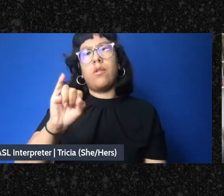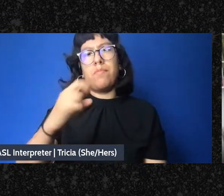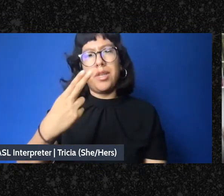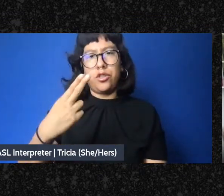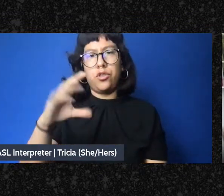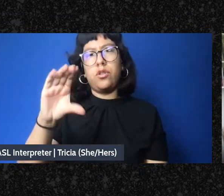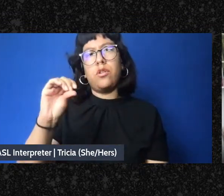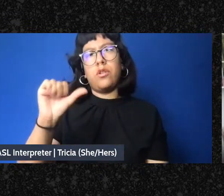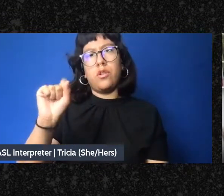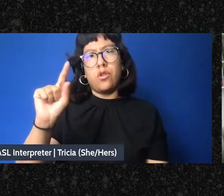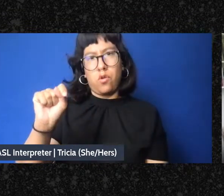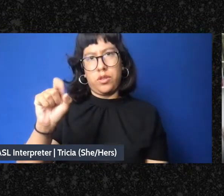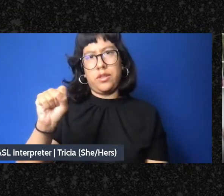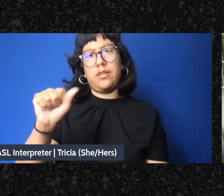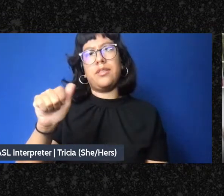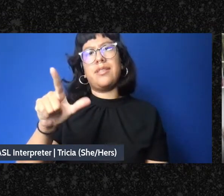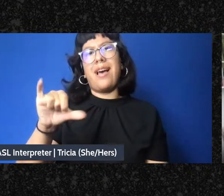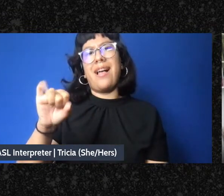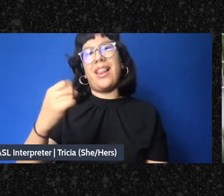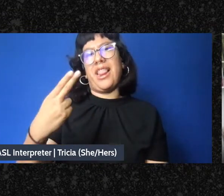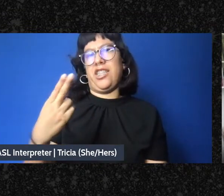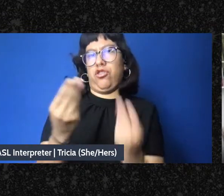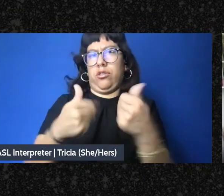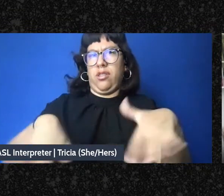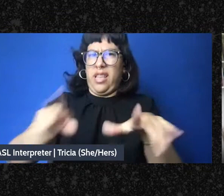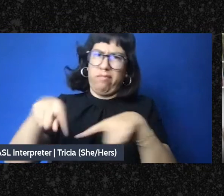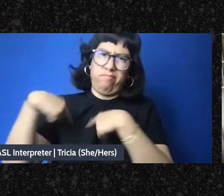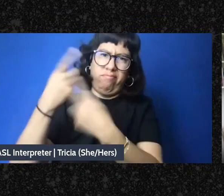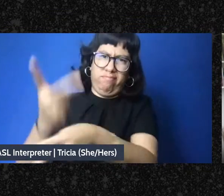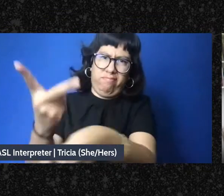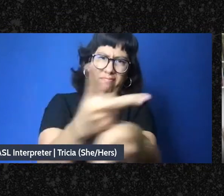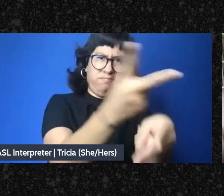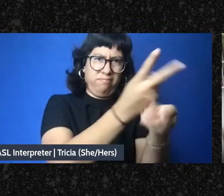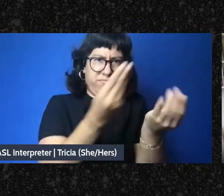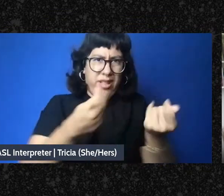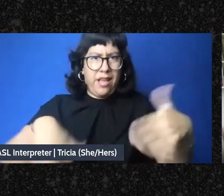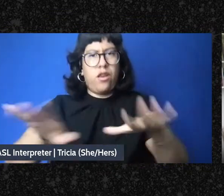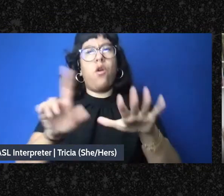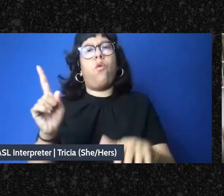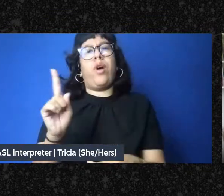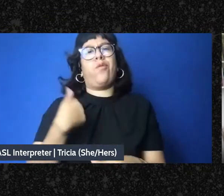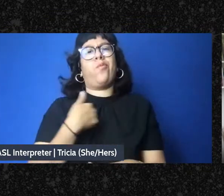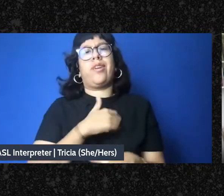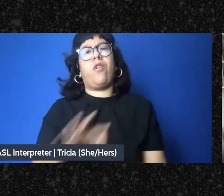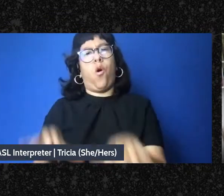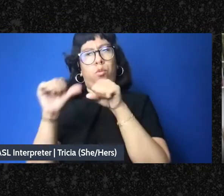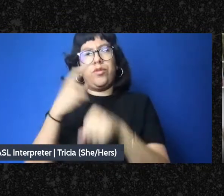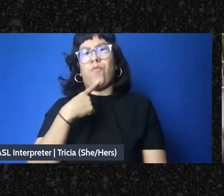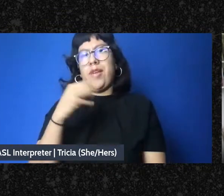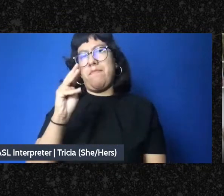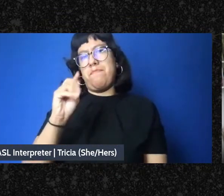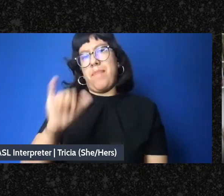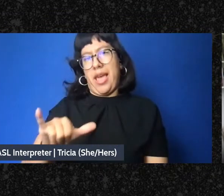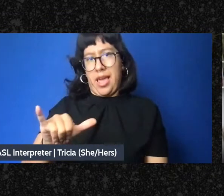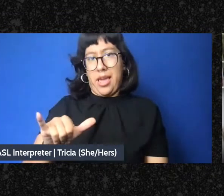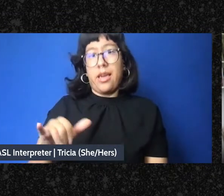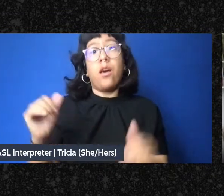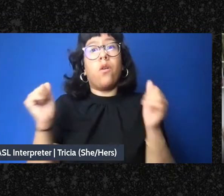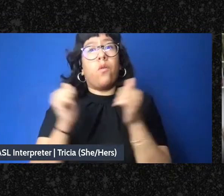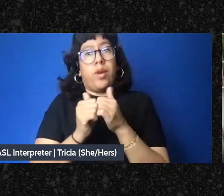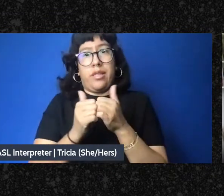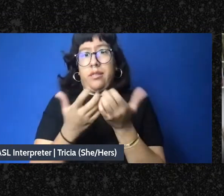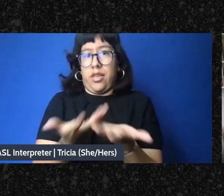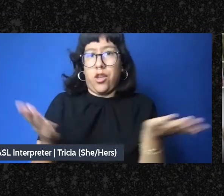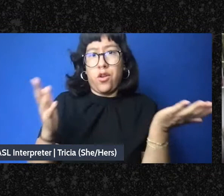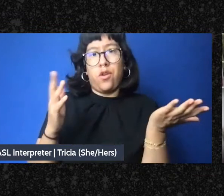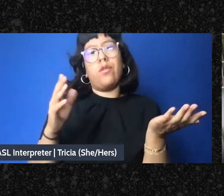stewards of the lands on which Redmay is taking place. And as a guest here on these Duwamish lands, it's a privilege to be moderating